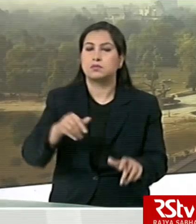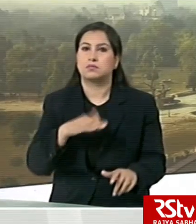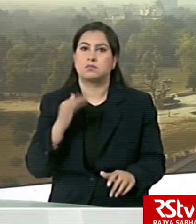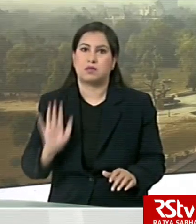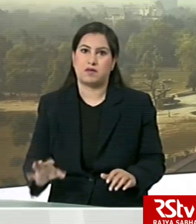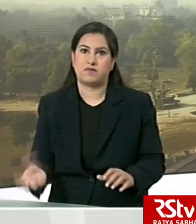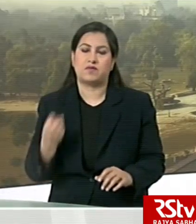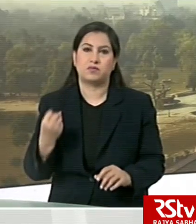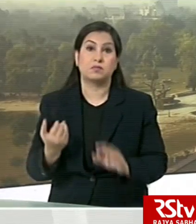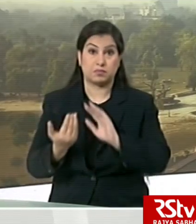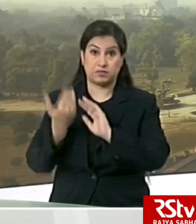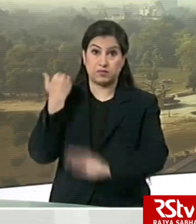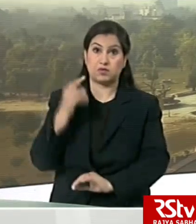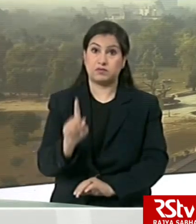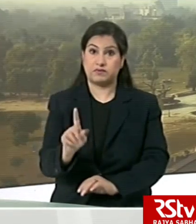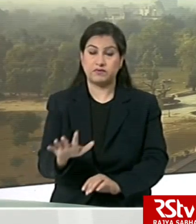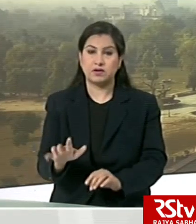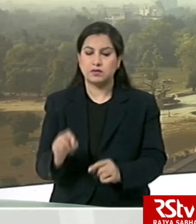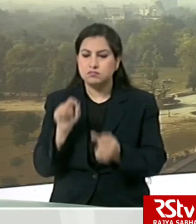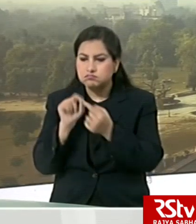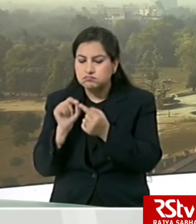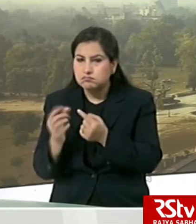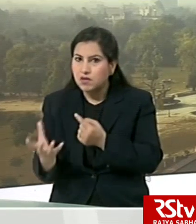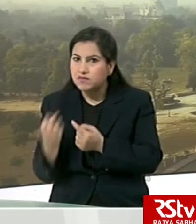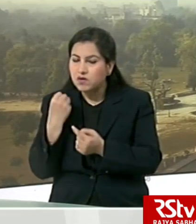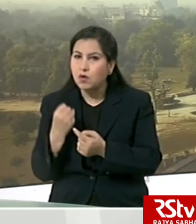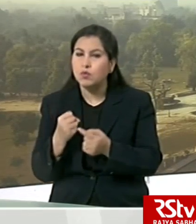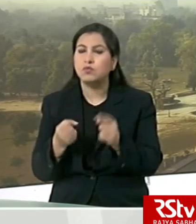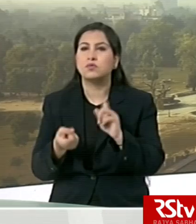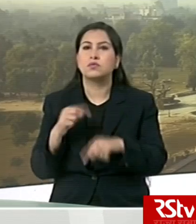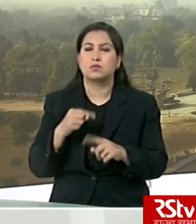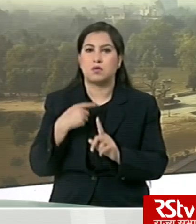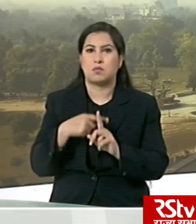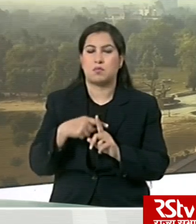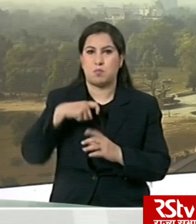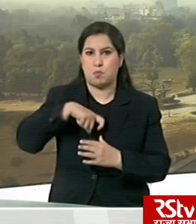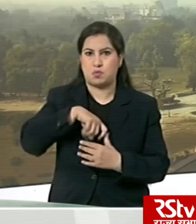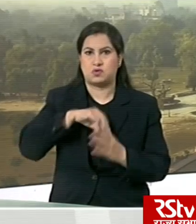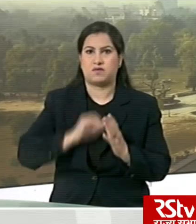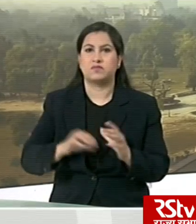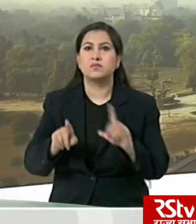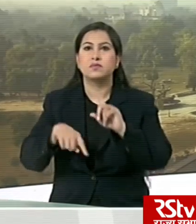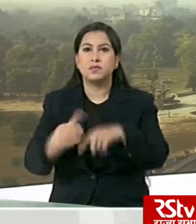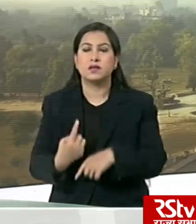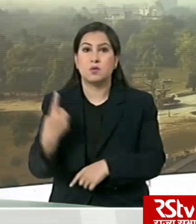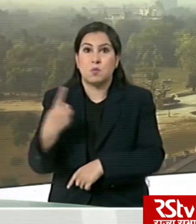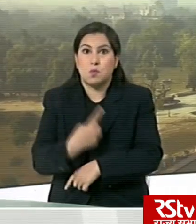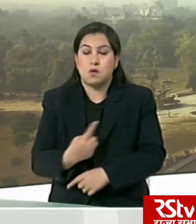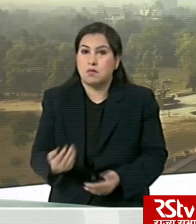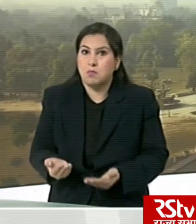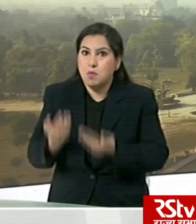Earlier, 15 people had tested positive, including eight in Jafna, which was the second highest rise in a single day.